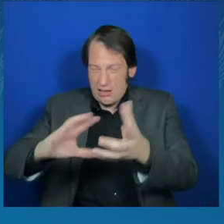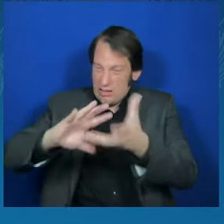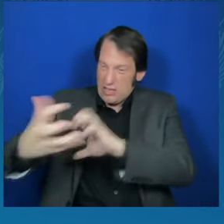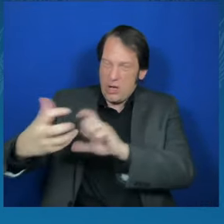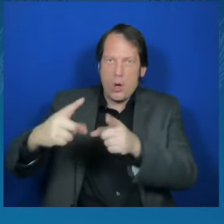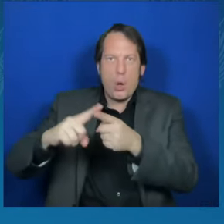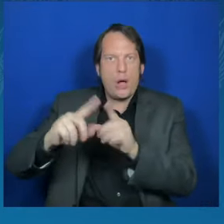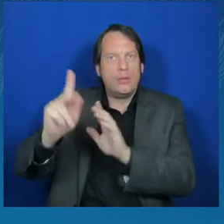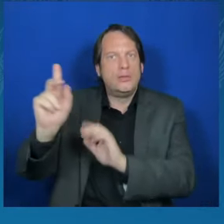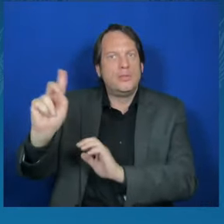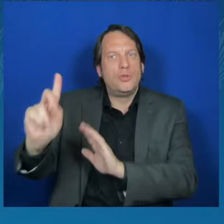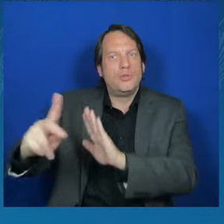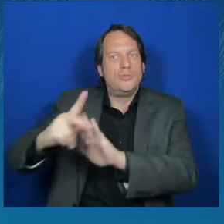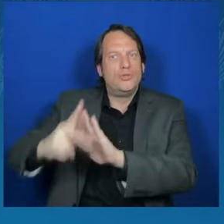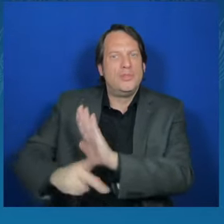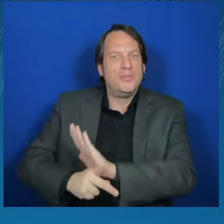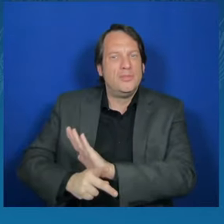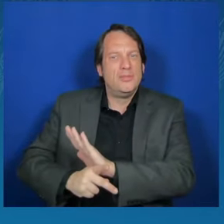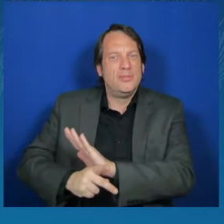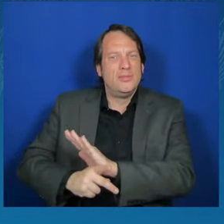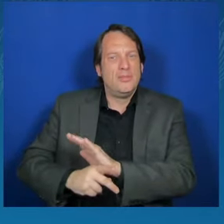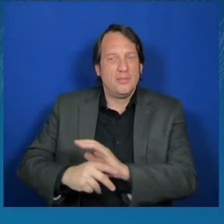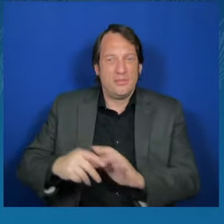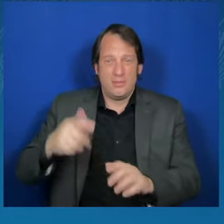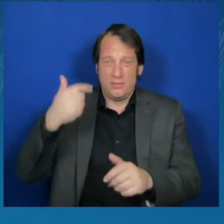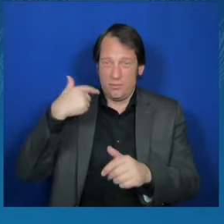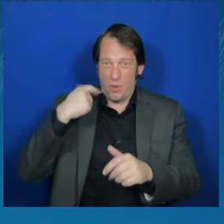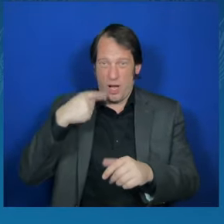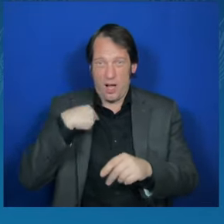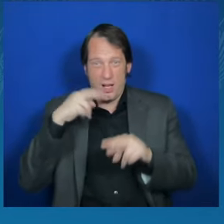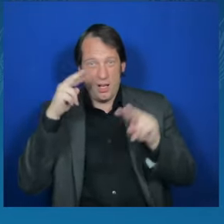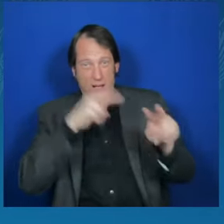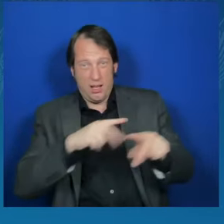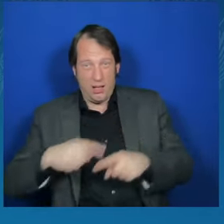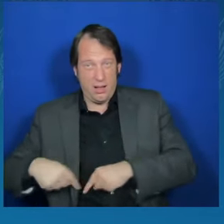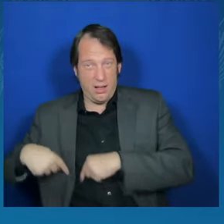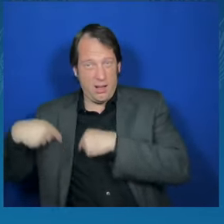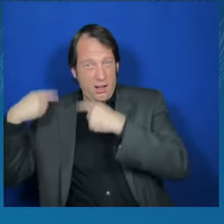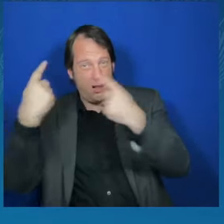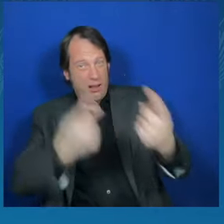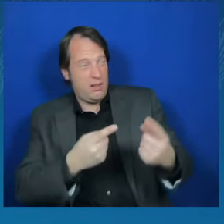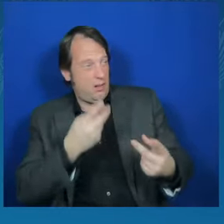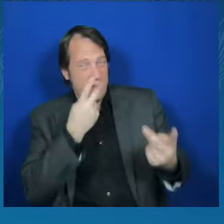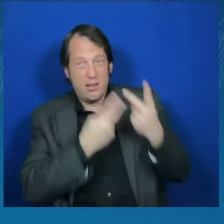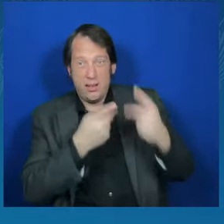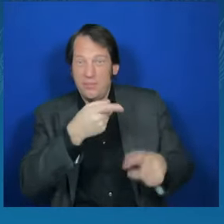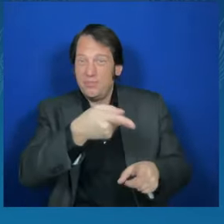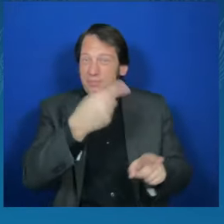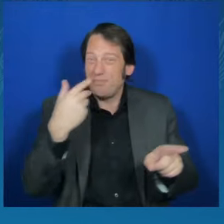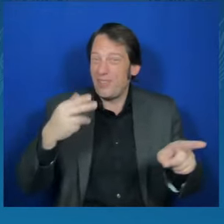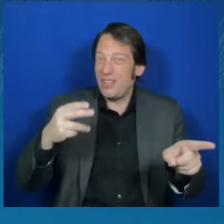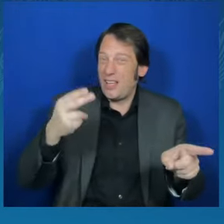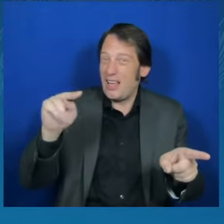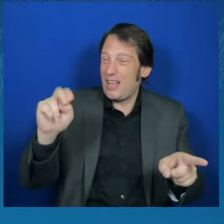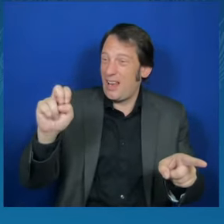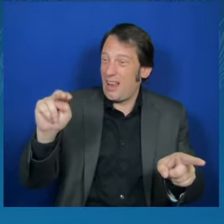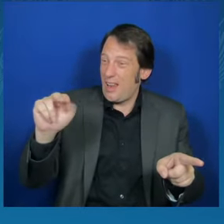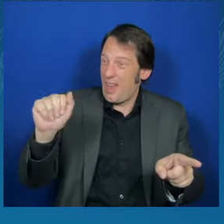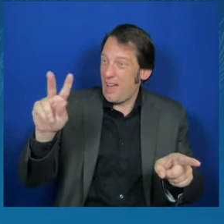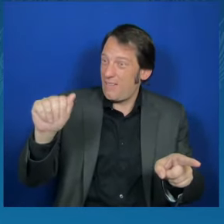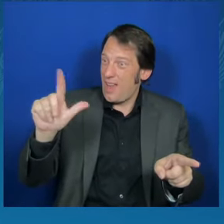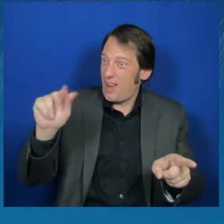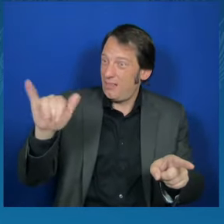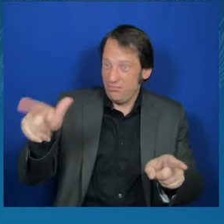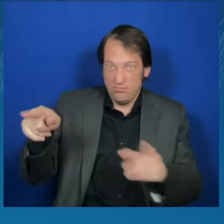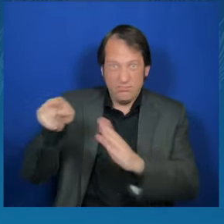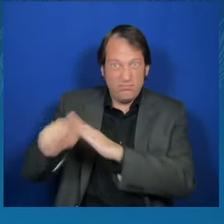in terms of the killing of Navalny. So this is about where we stand as a